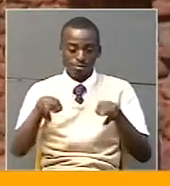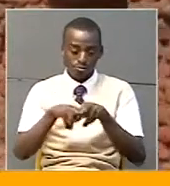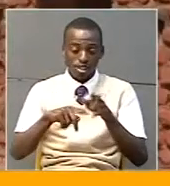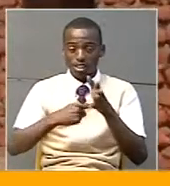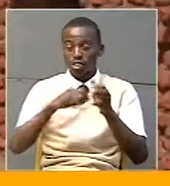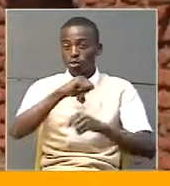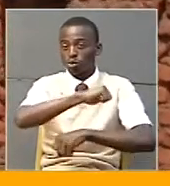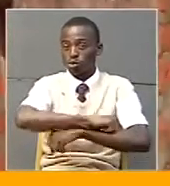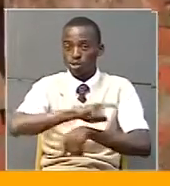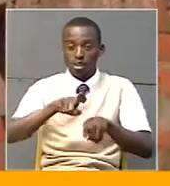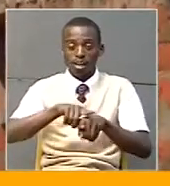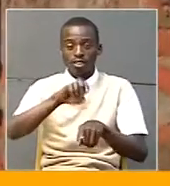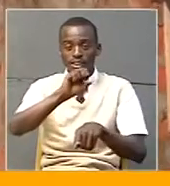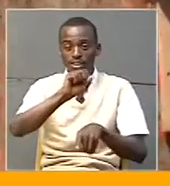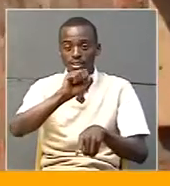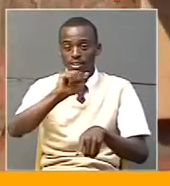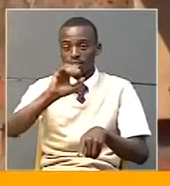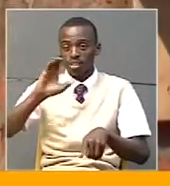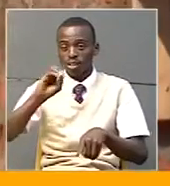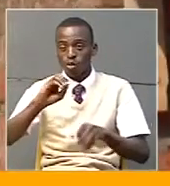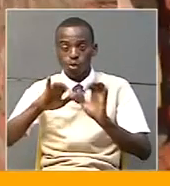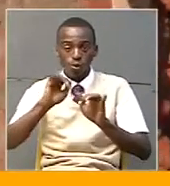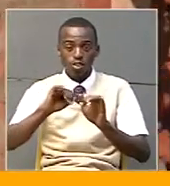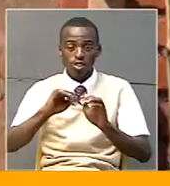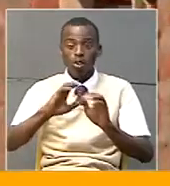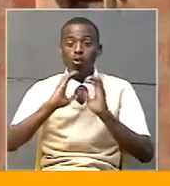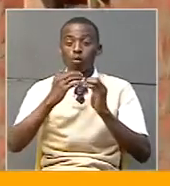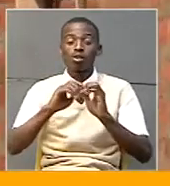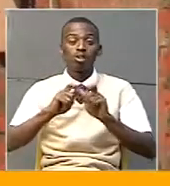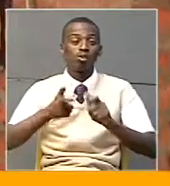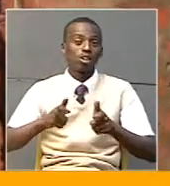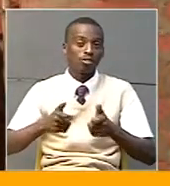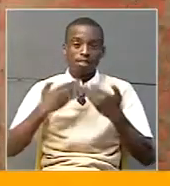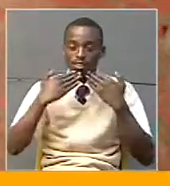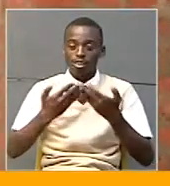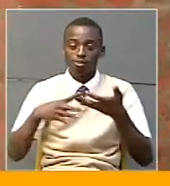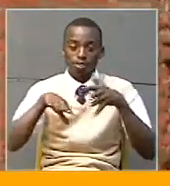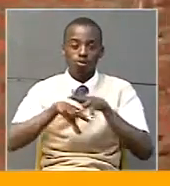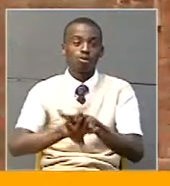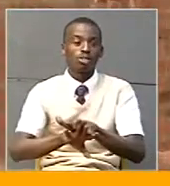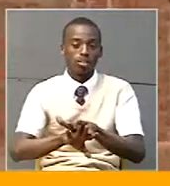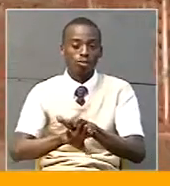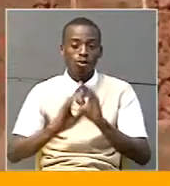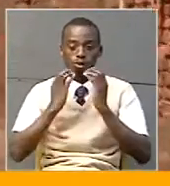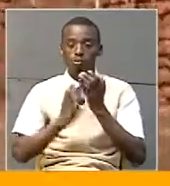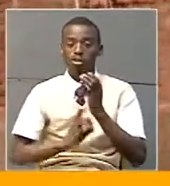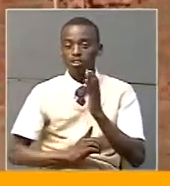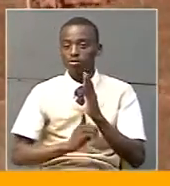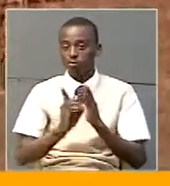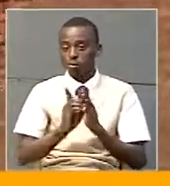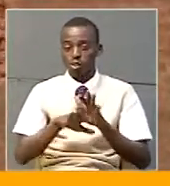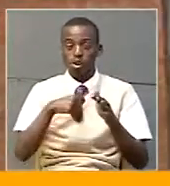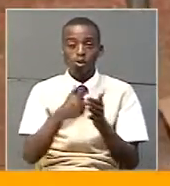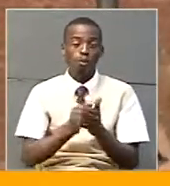school and a circle office which will also house a community radio. Thanks to the Inclusive and Sustainable New Communities Project, where